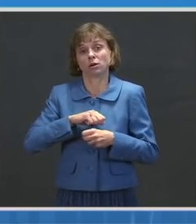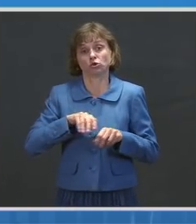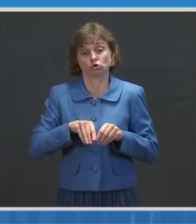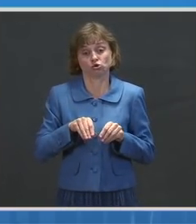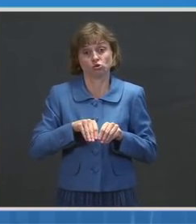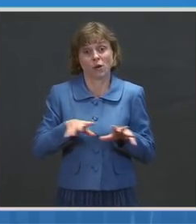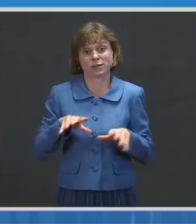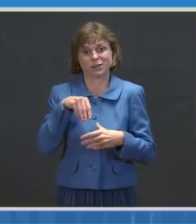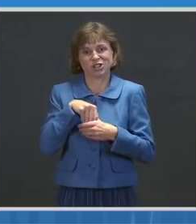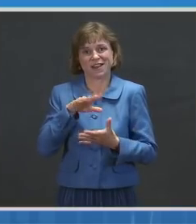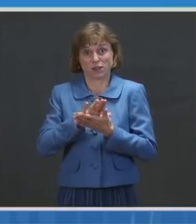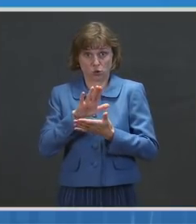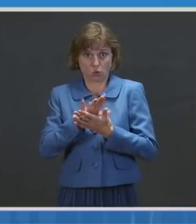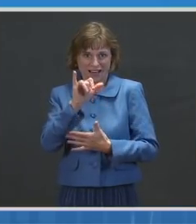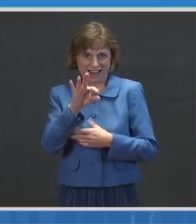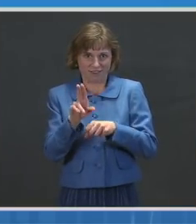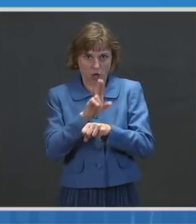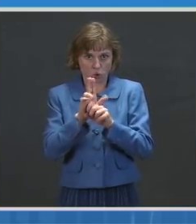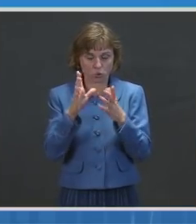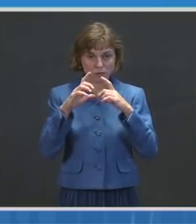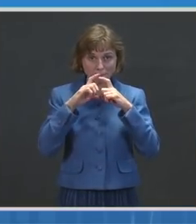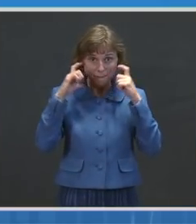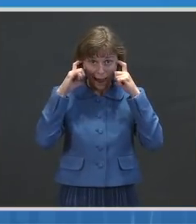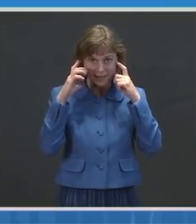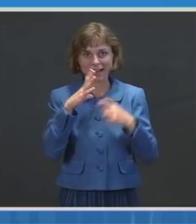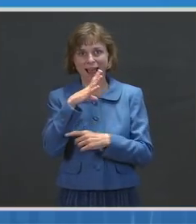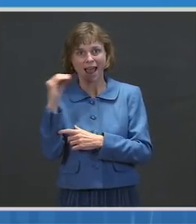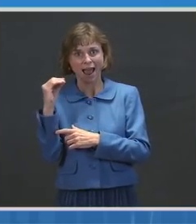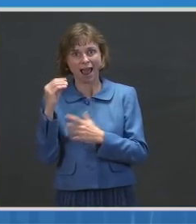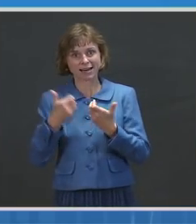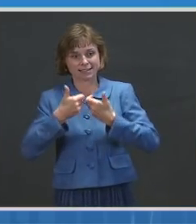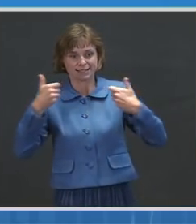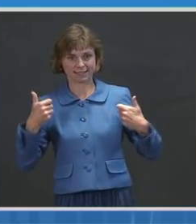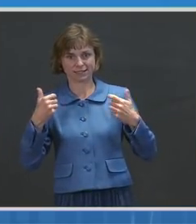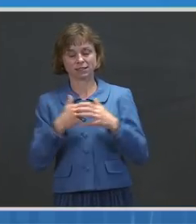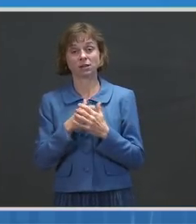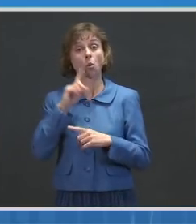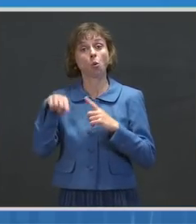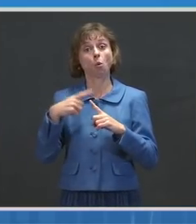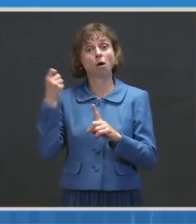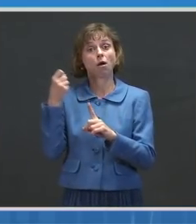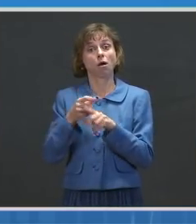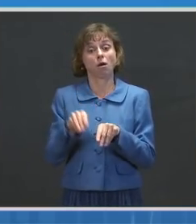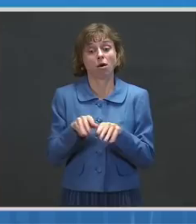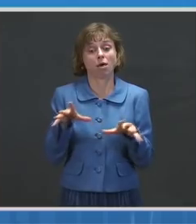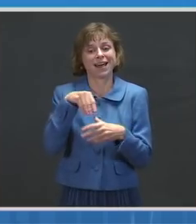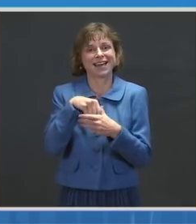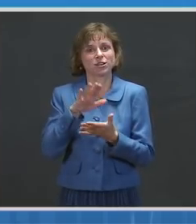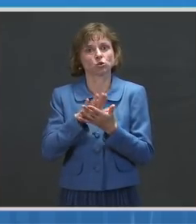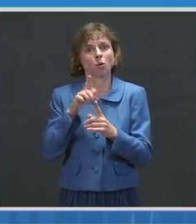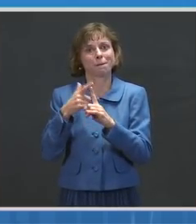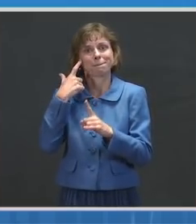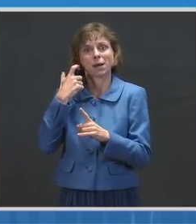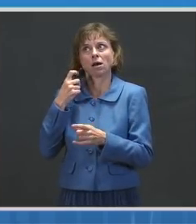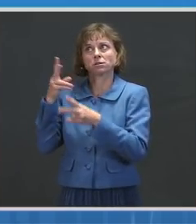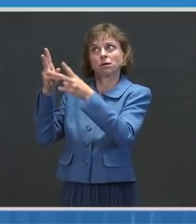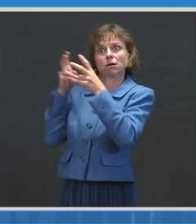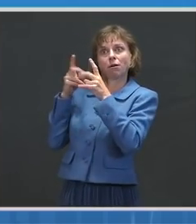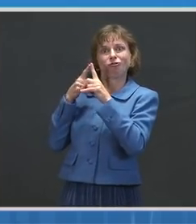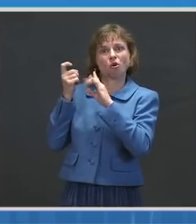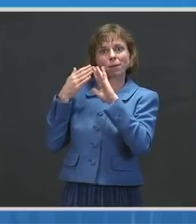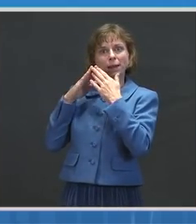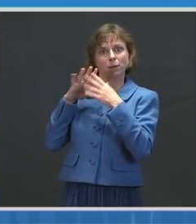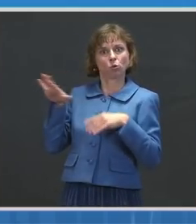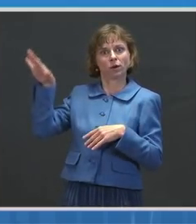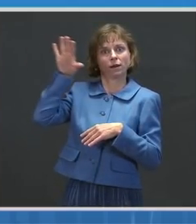and that when there are transmissions in the schools, it is because they've brought — been brought in from the community and because there are breaches in masking and